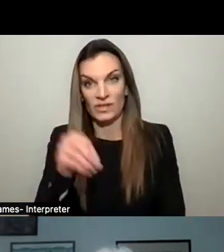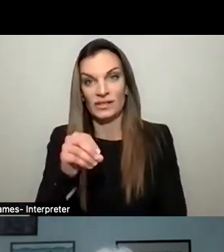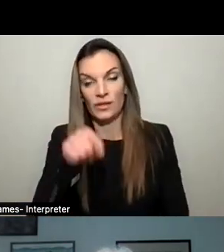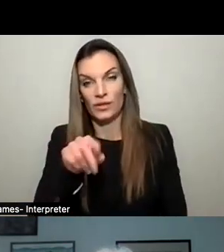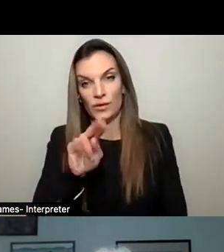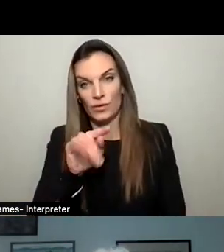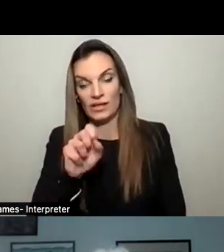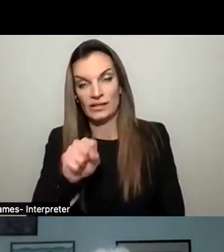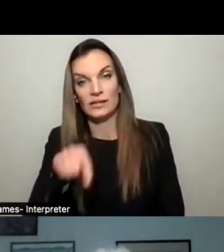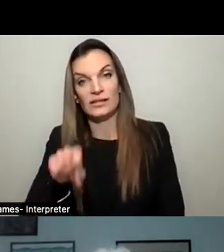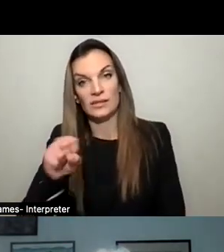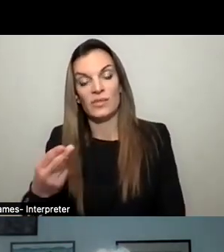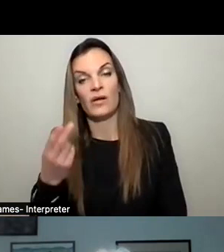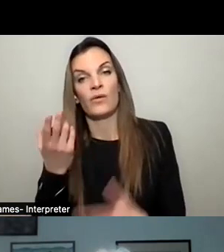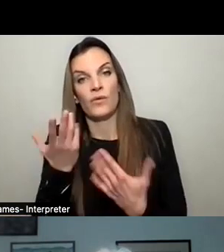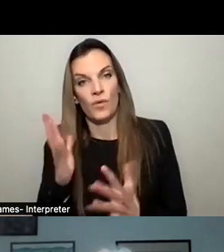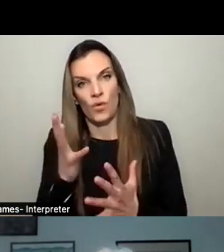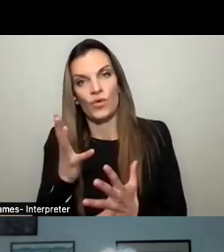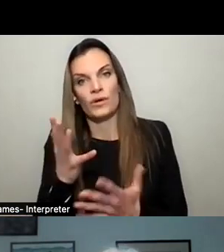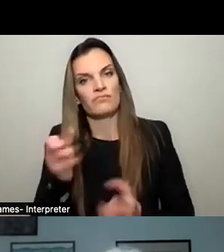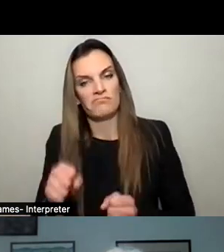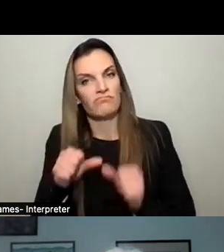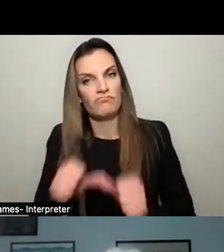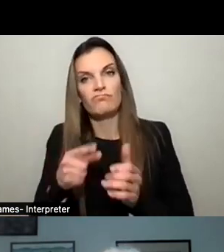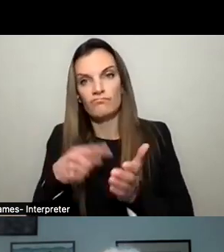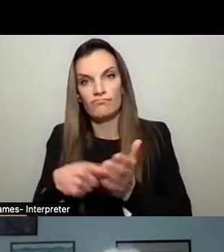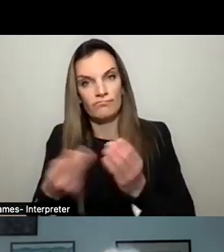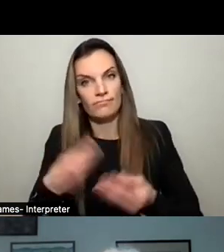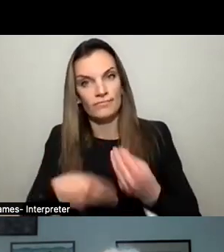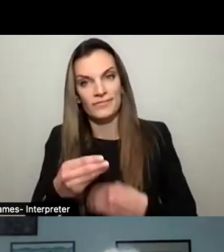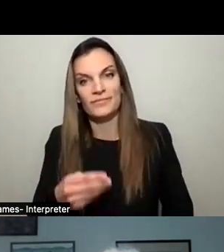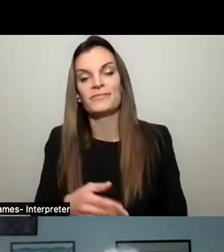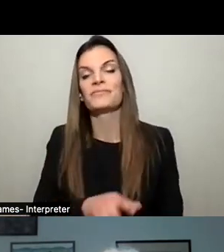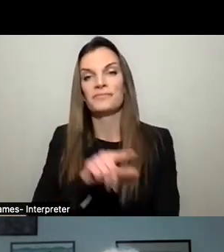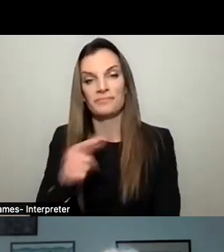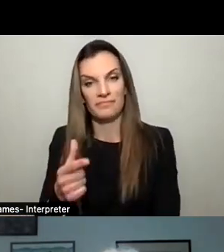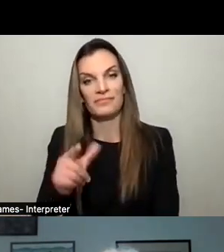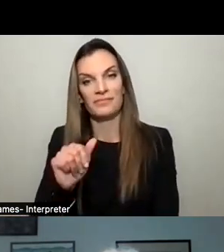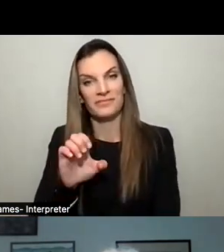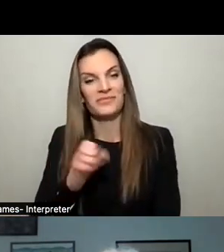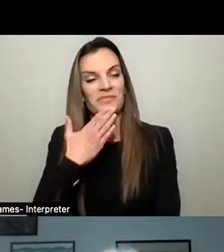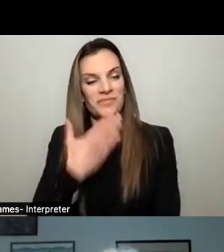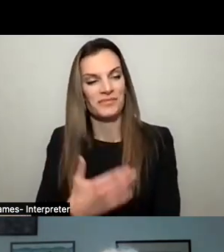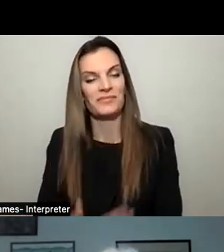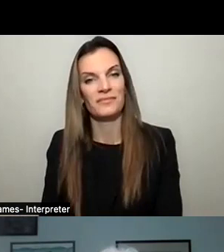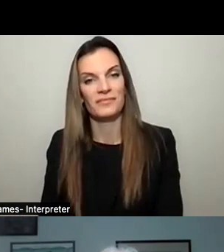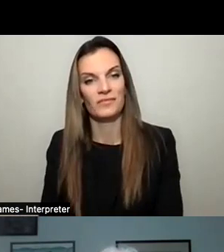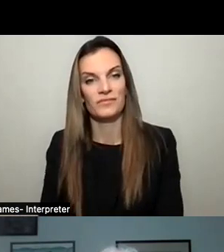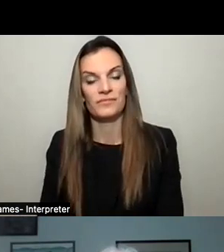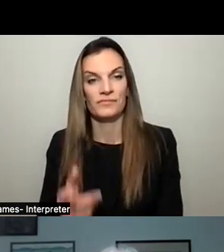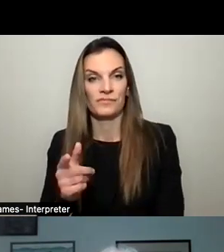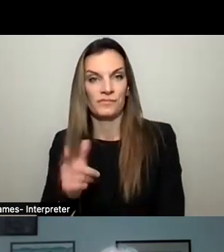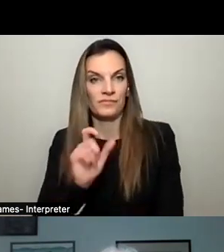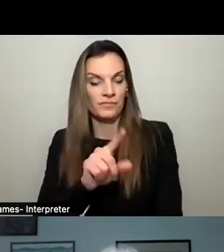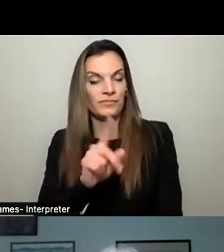Sleepy Hollow are already permanently affordable. Thank you. Ken, a resident